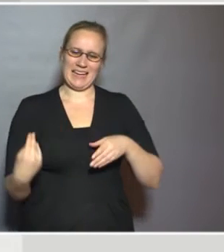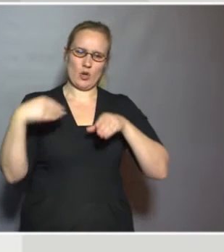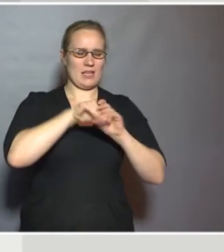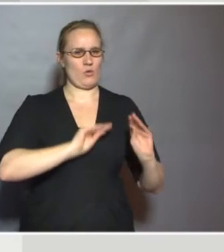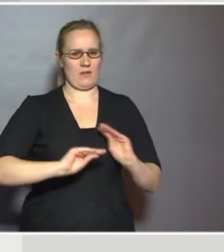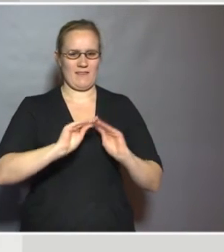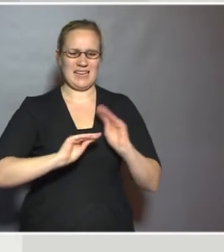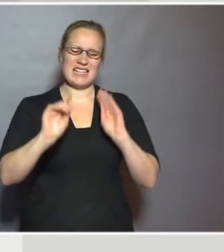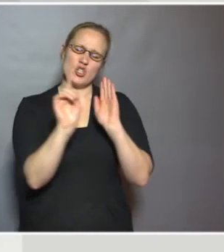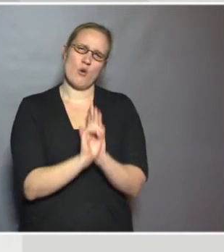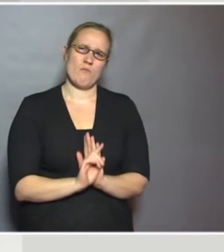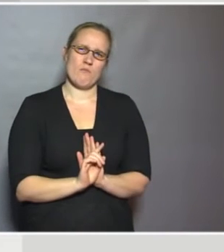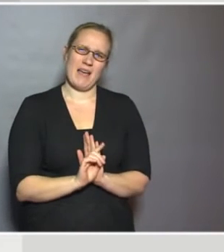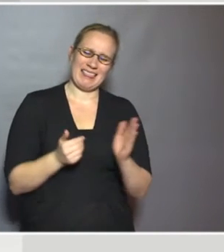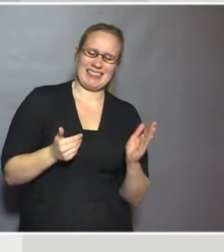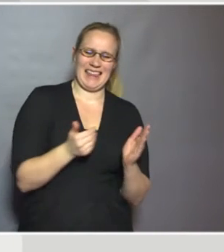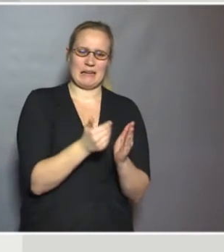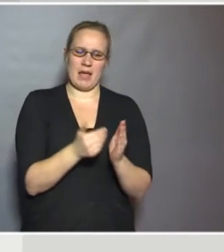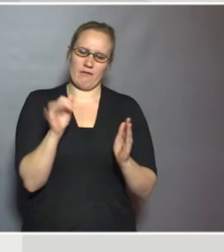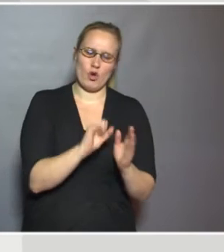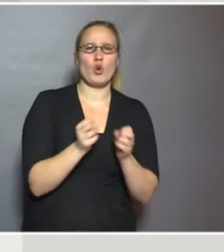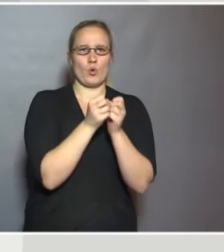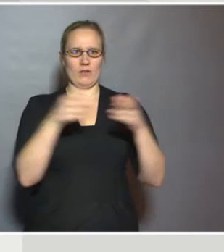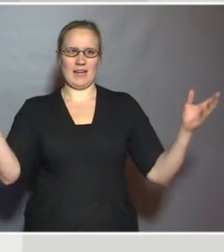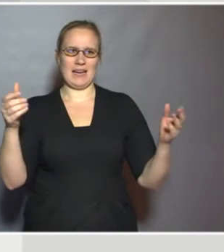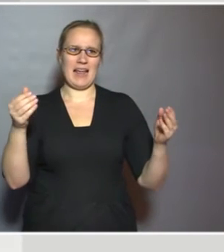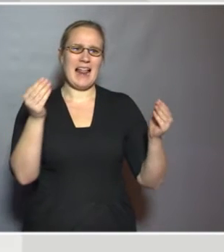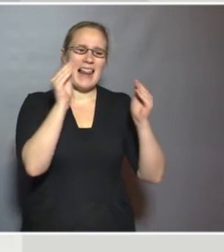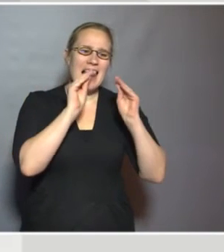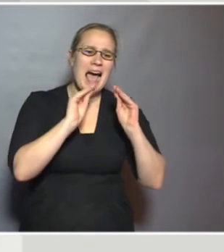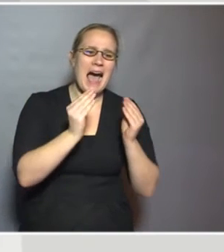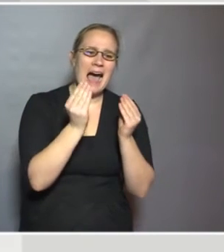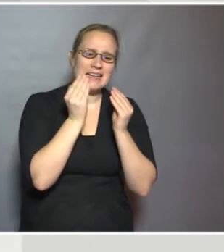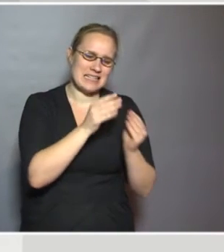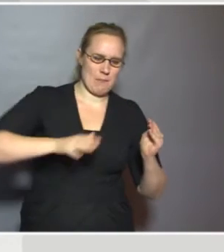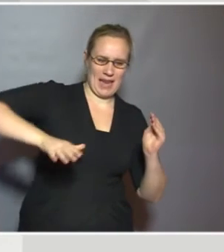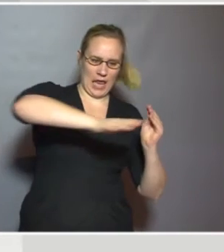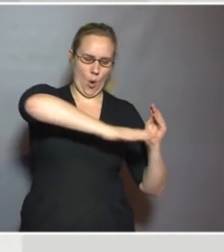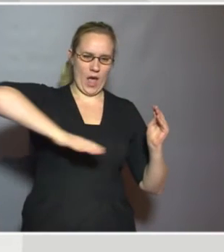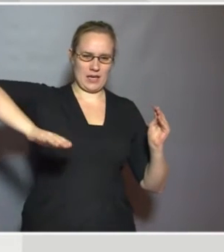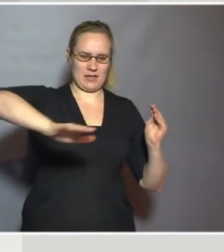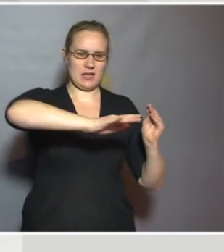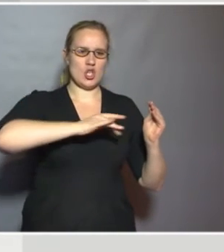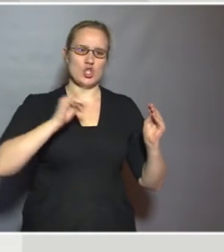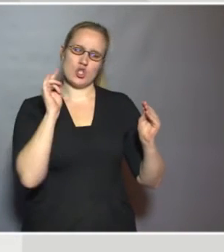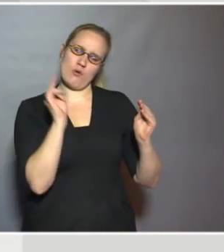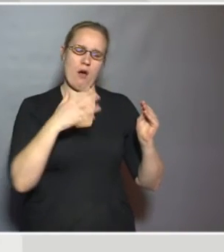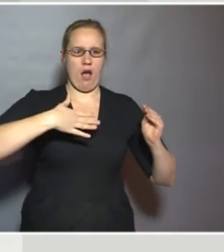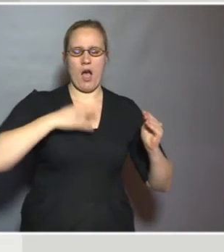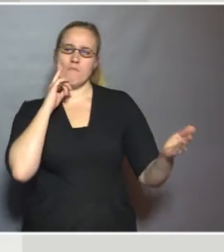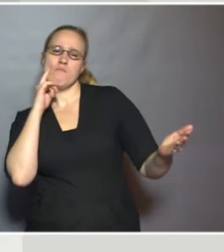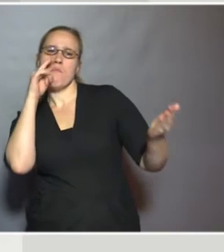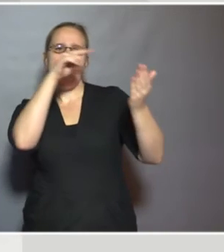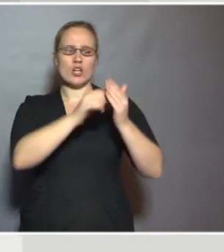education as an approach for developing learning communities. And learning communities which have the aim of